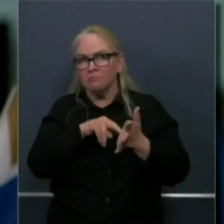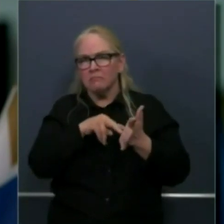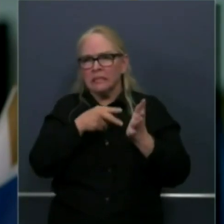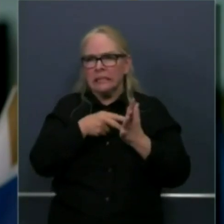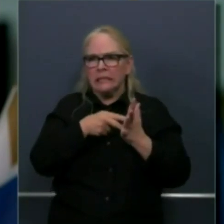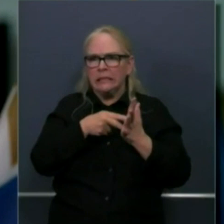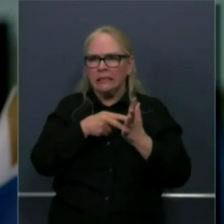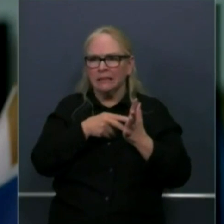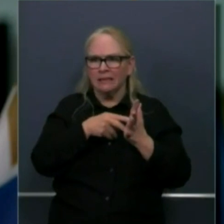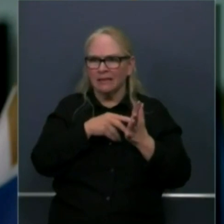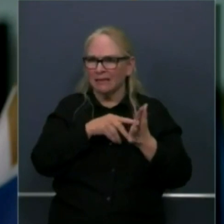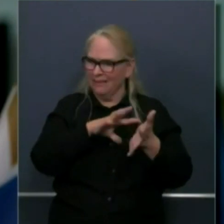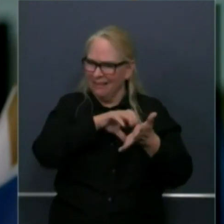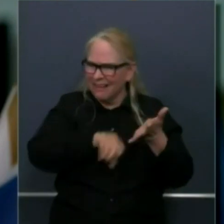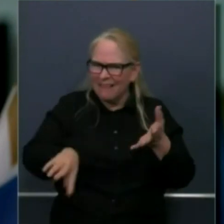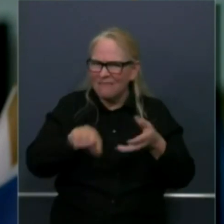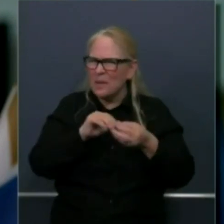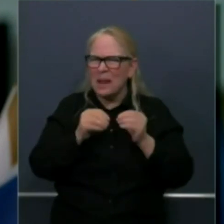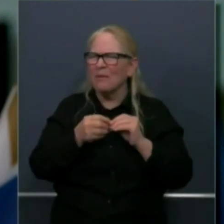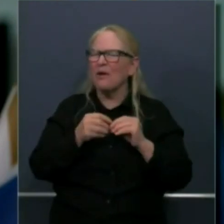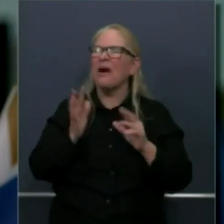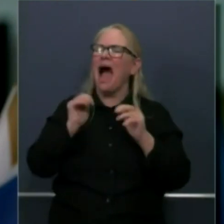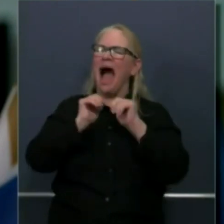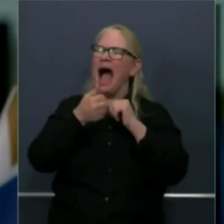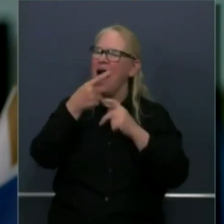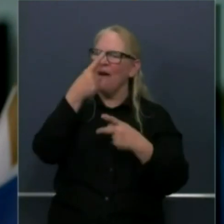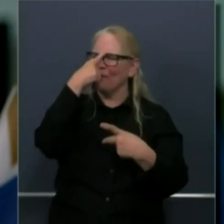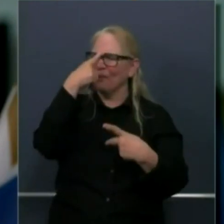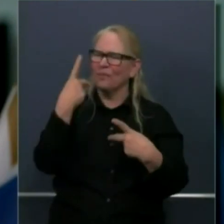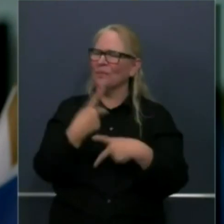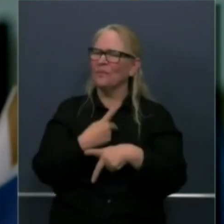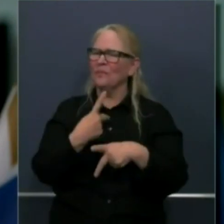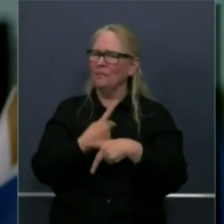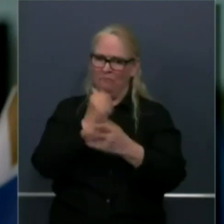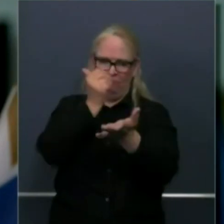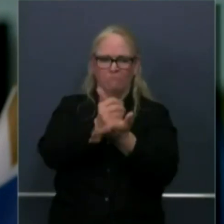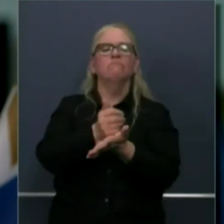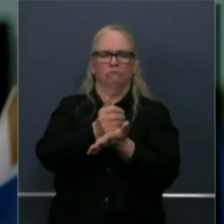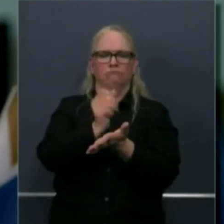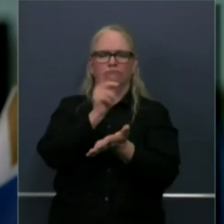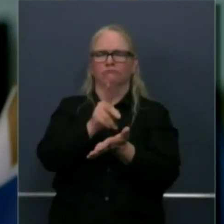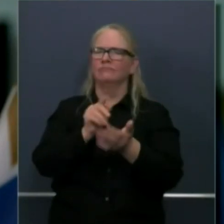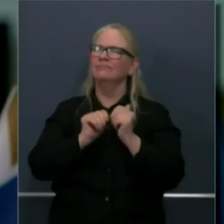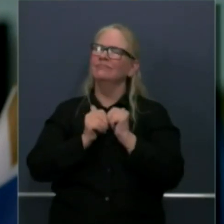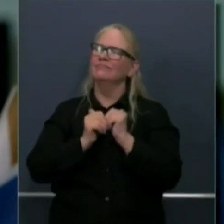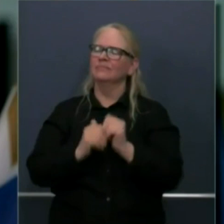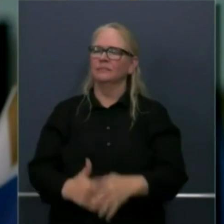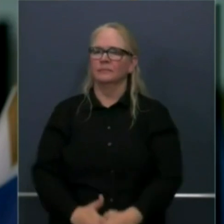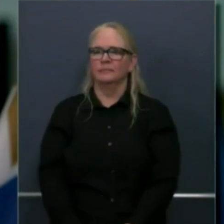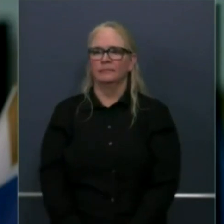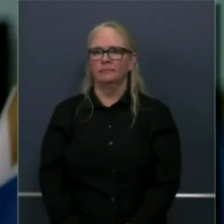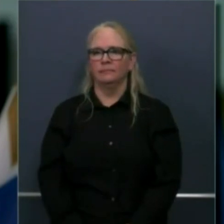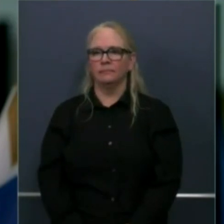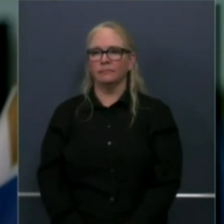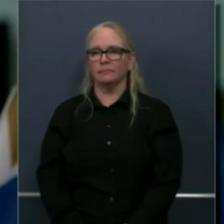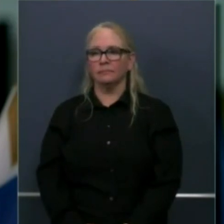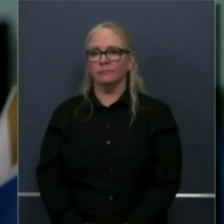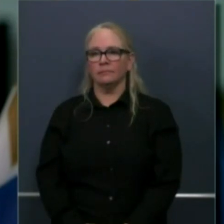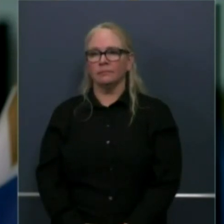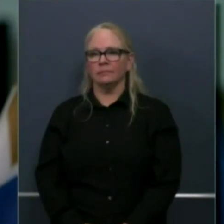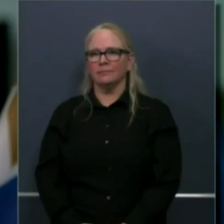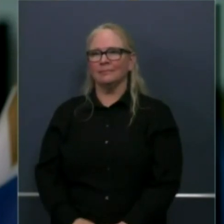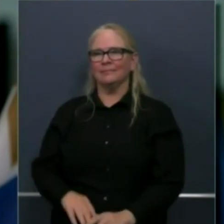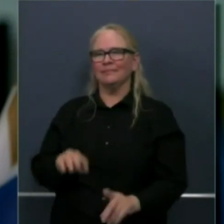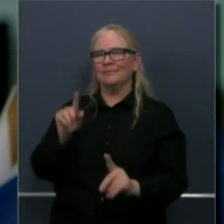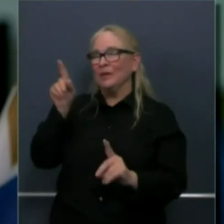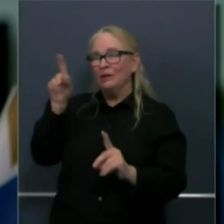overall number to put forward their variance plan? Talk a little bit more about how that would get applied. I'm not going to get in because we're in the details of those